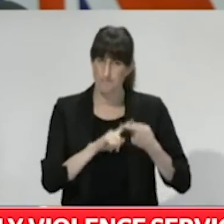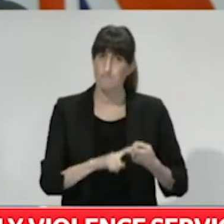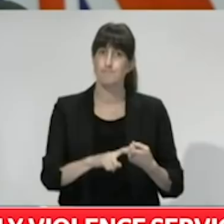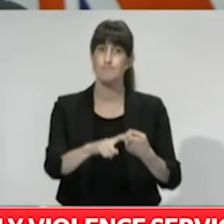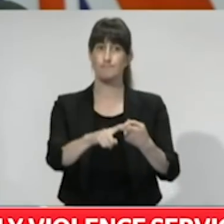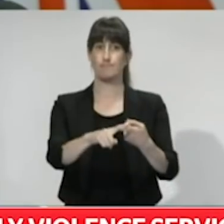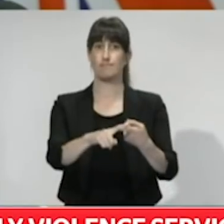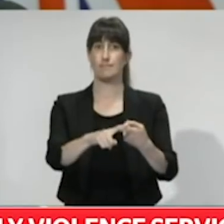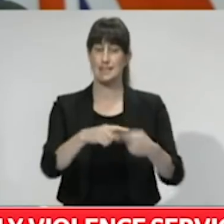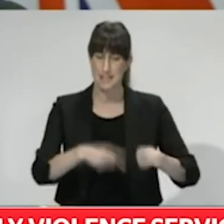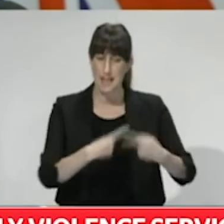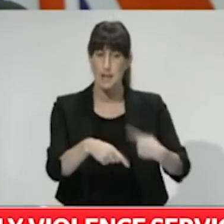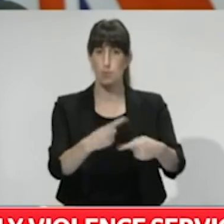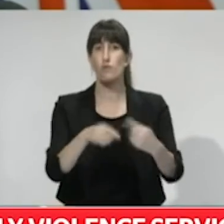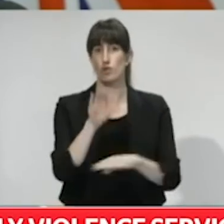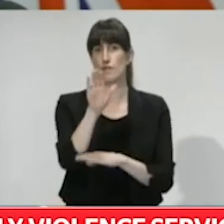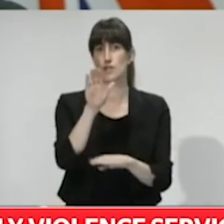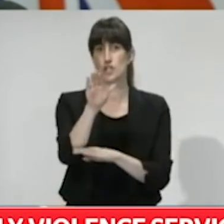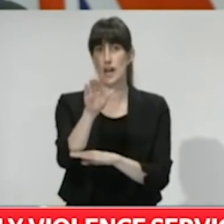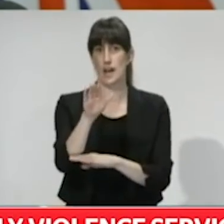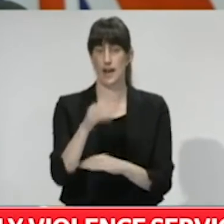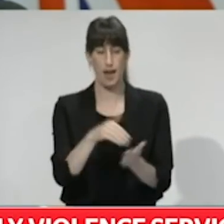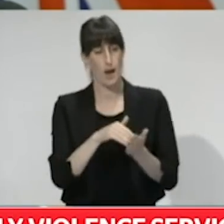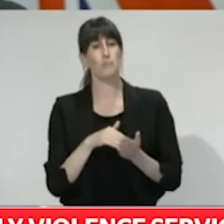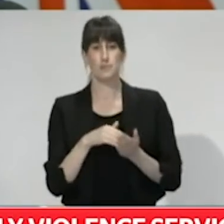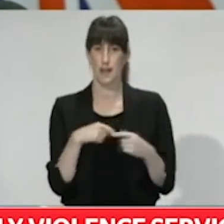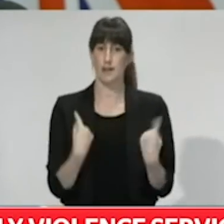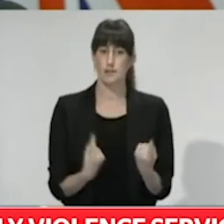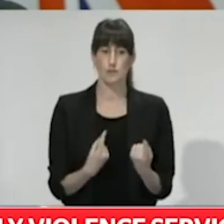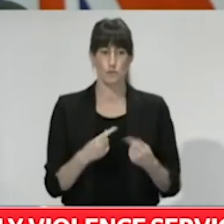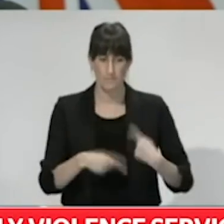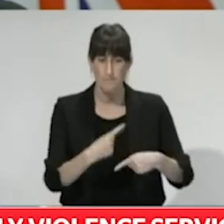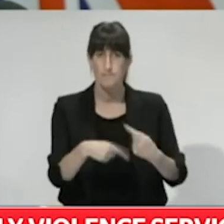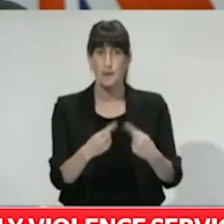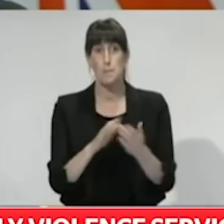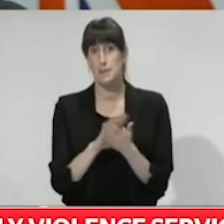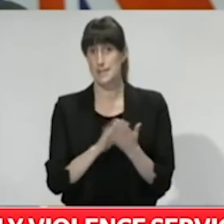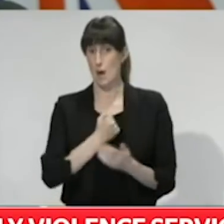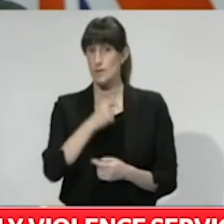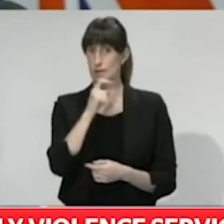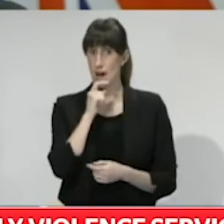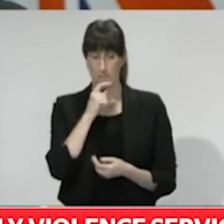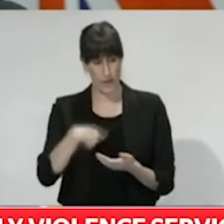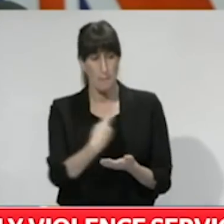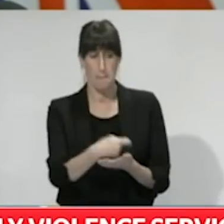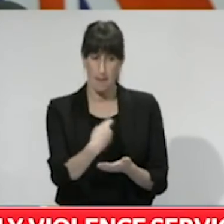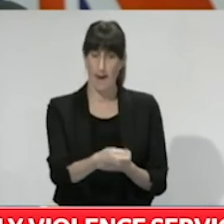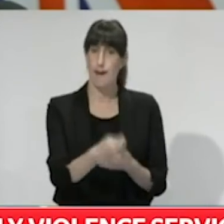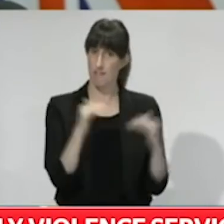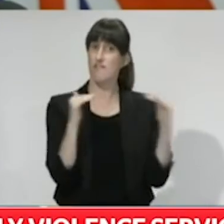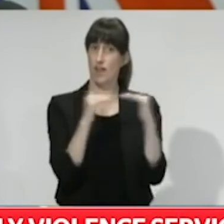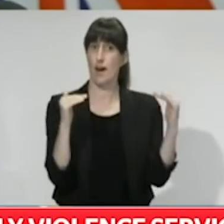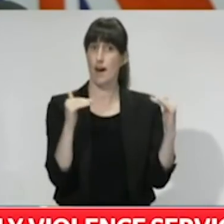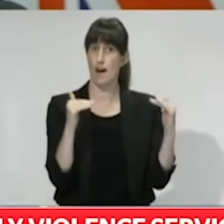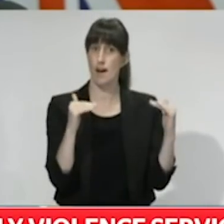What this means is for us is the ability to pay our workers what they're worth. It's going to enable us to